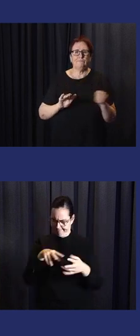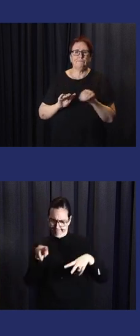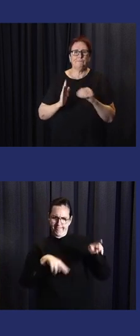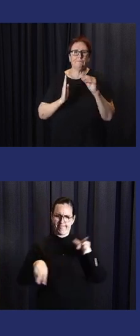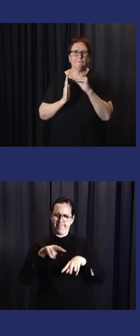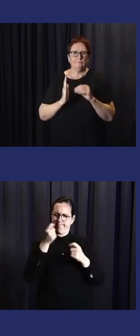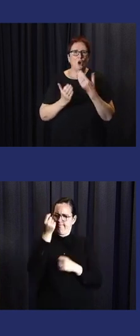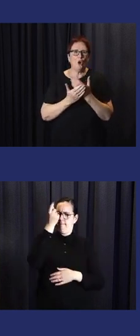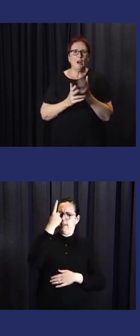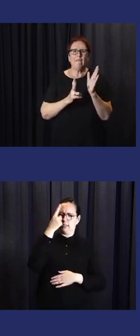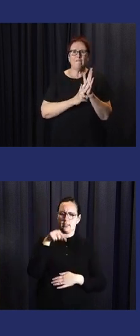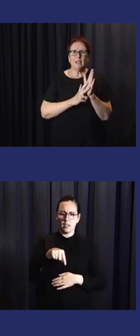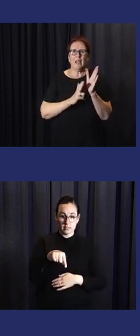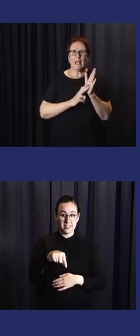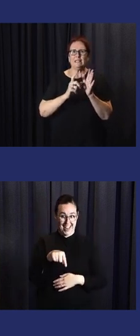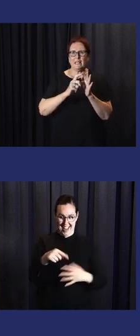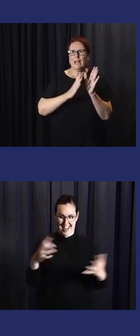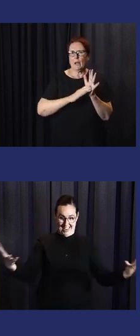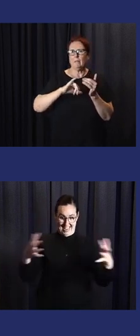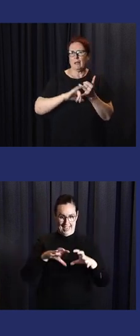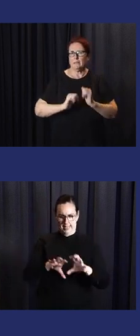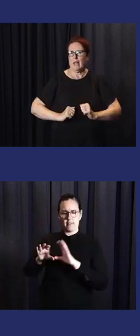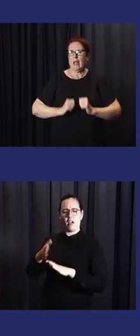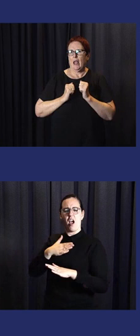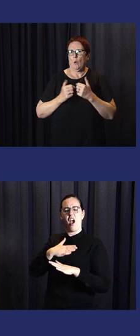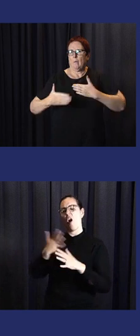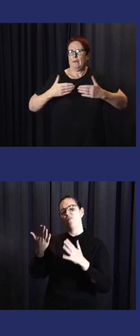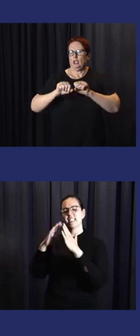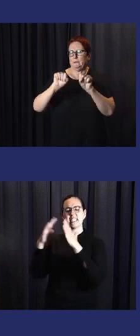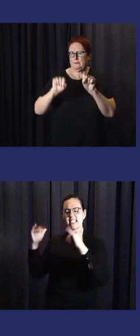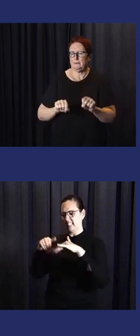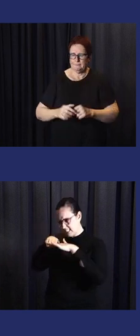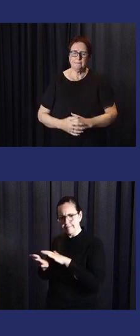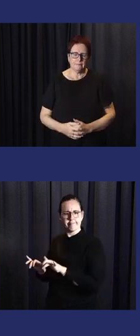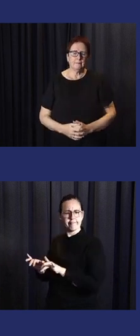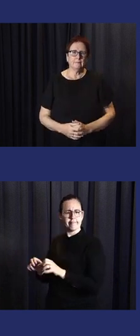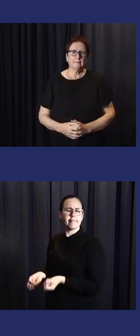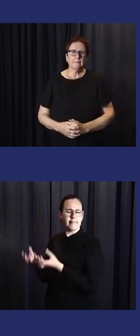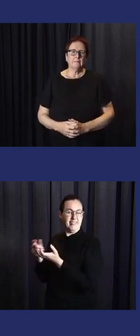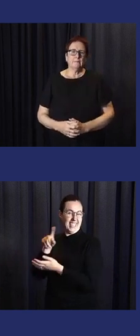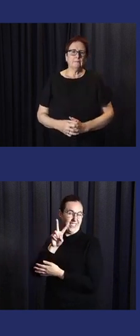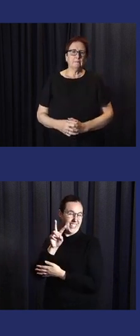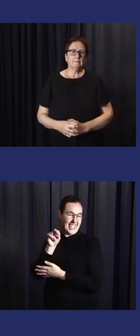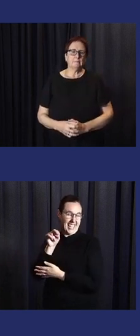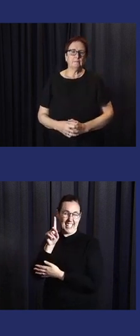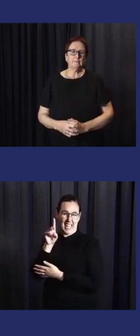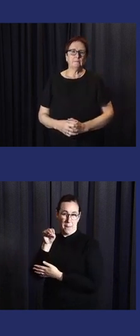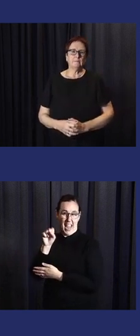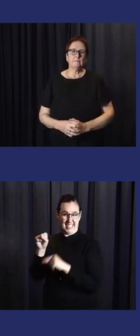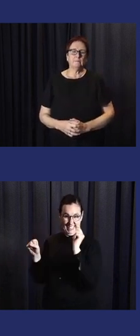So that we put in our database. We call it the VNDMS. So maybe.